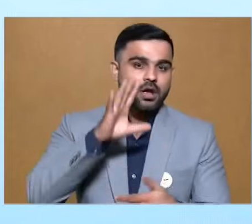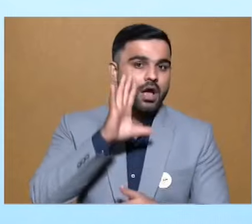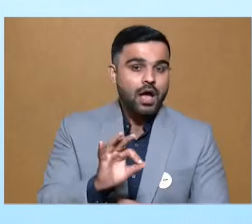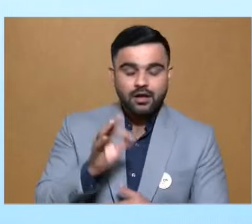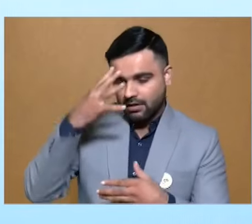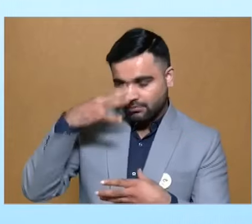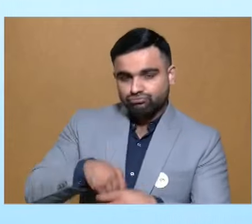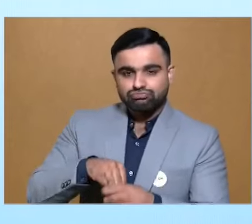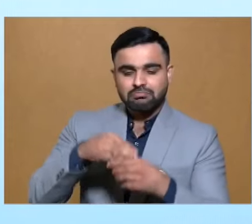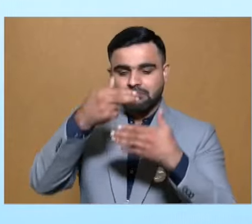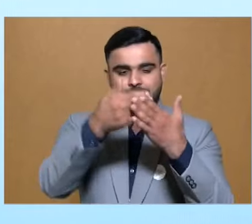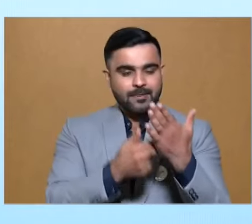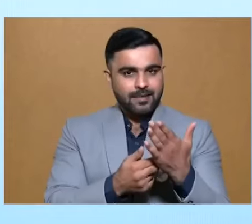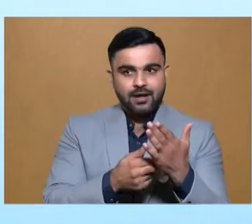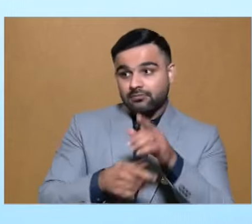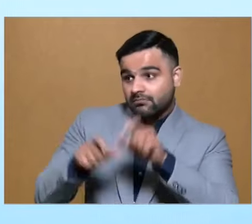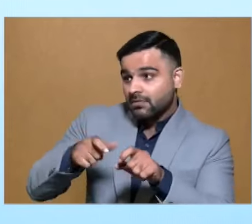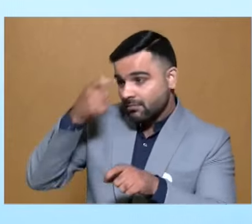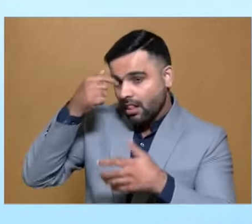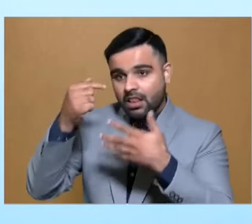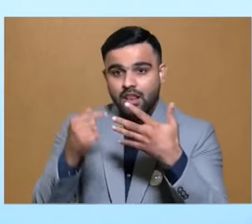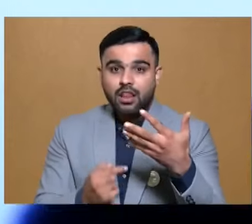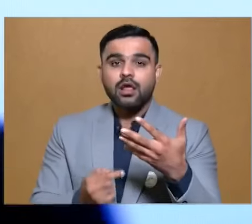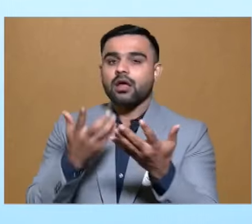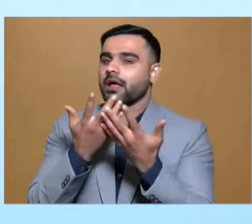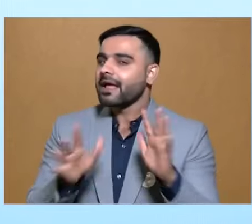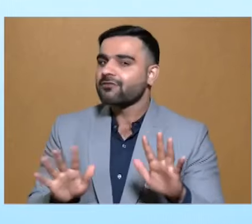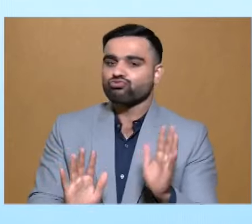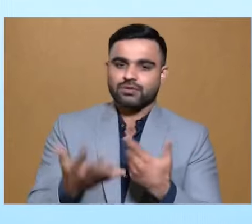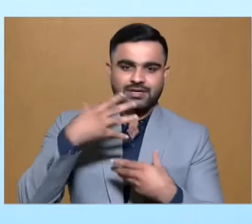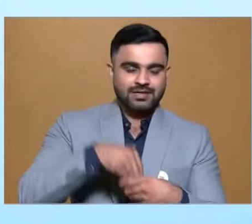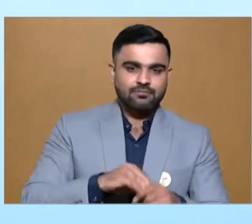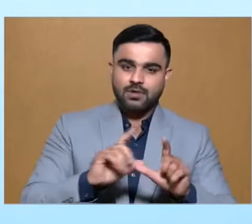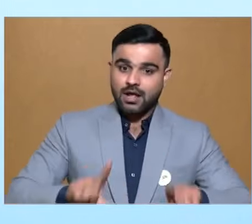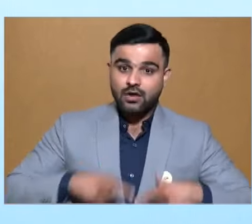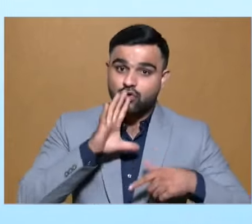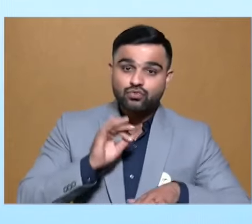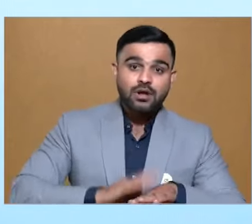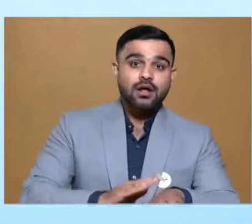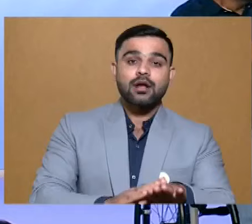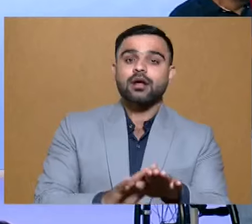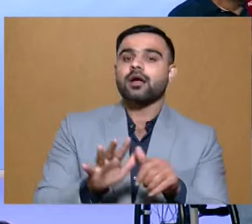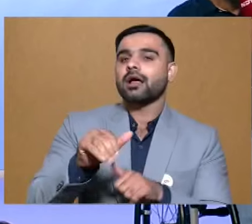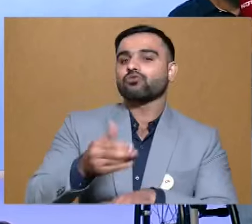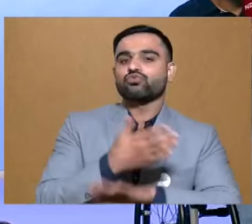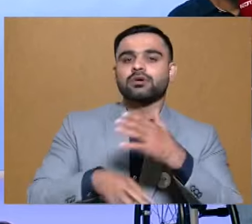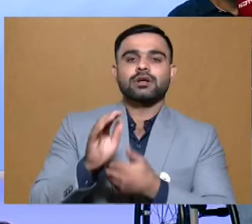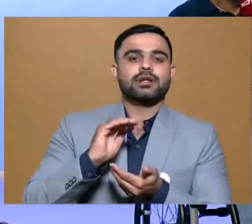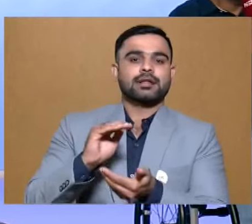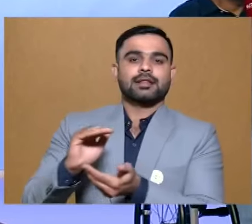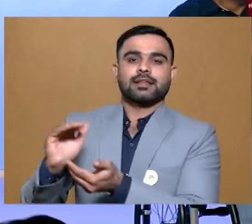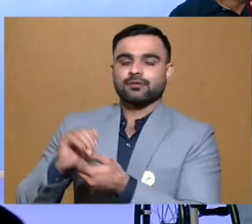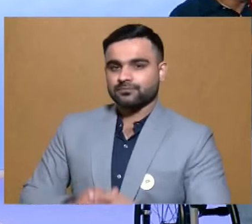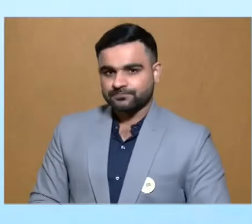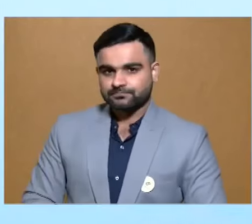important to keep the flag flying. Issues of people with disabilities across on an everyday basis, lived experience of people with disabilities. You know, through these awards,